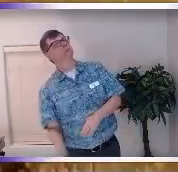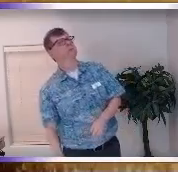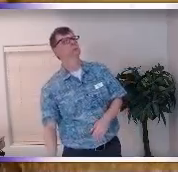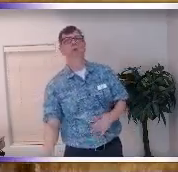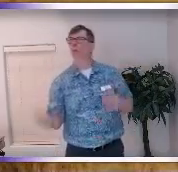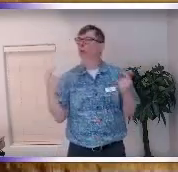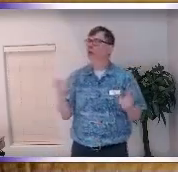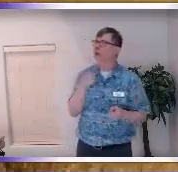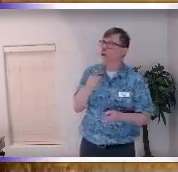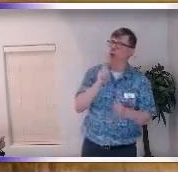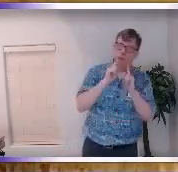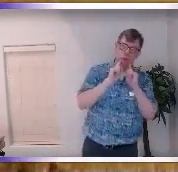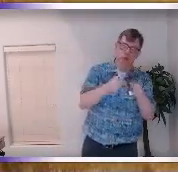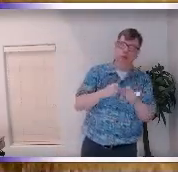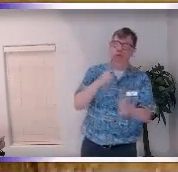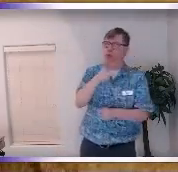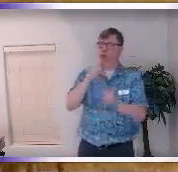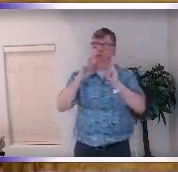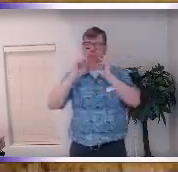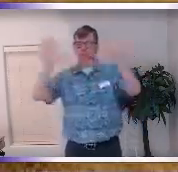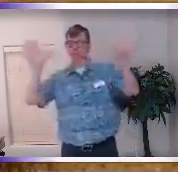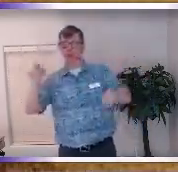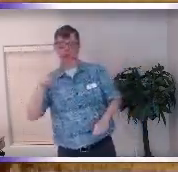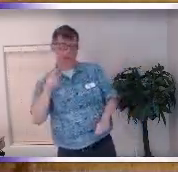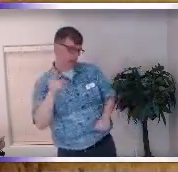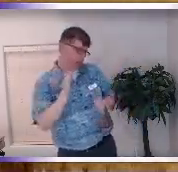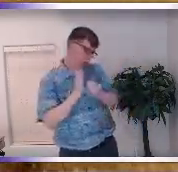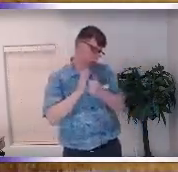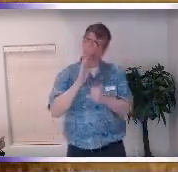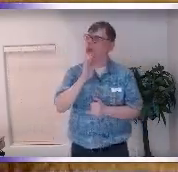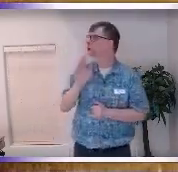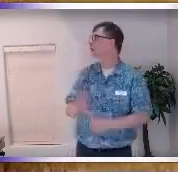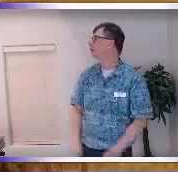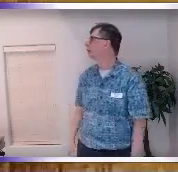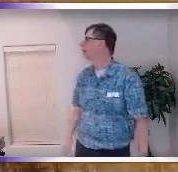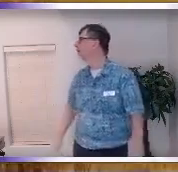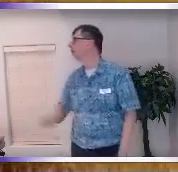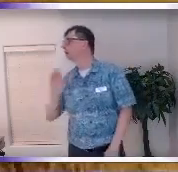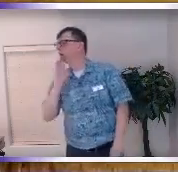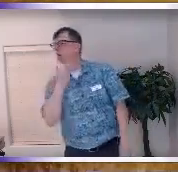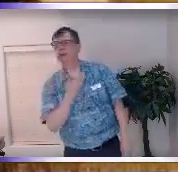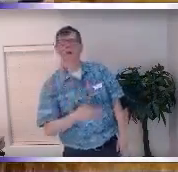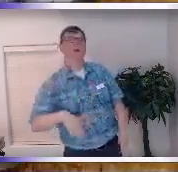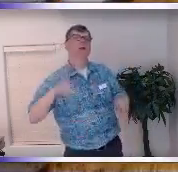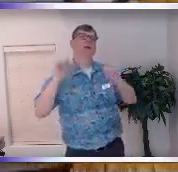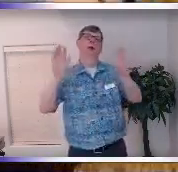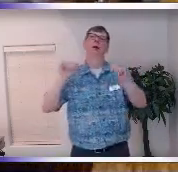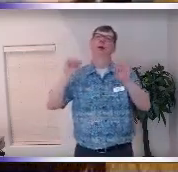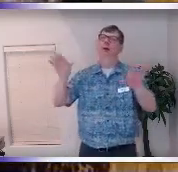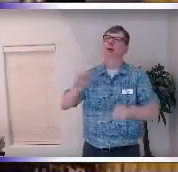like what are you talking about you manifested this is yours and she was like yeah but I wanted 20 and they gave me 30